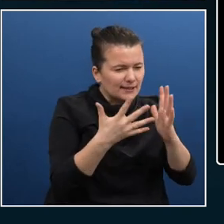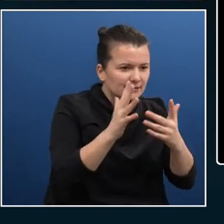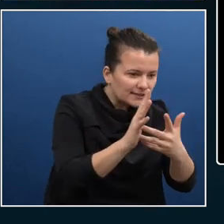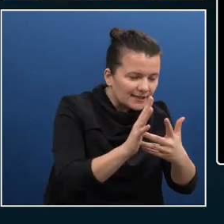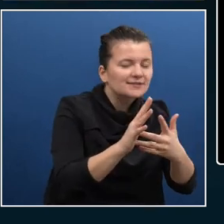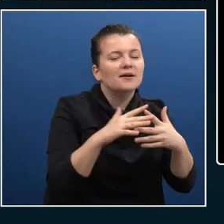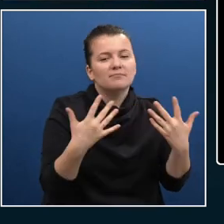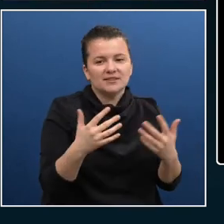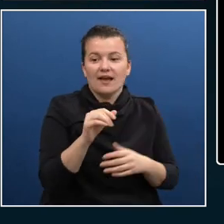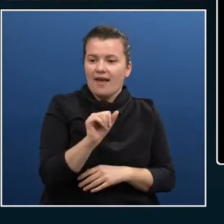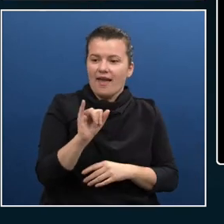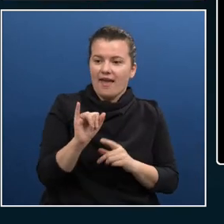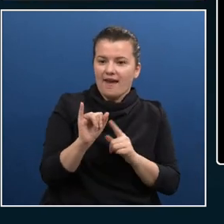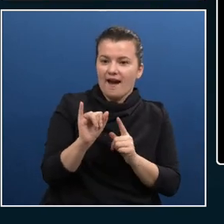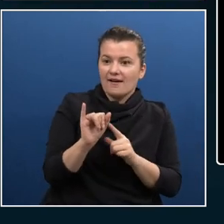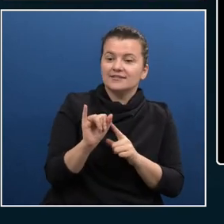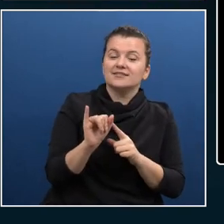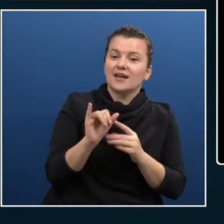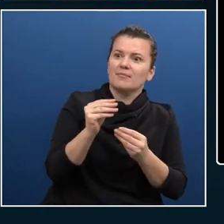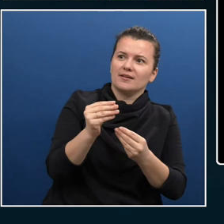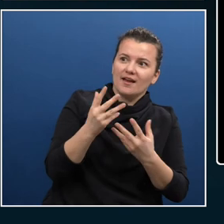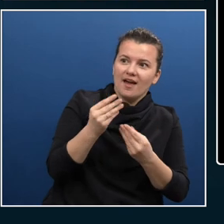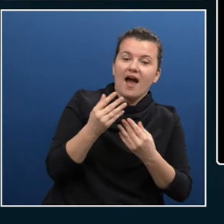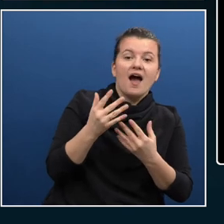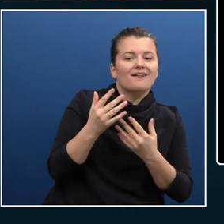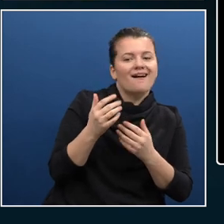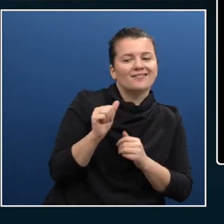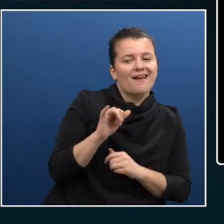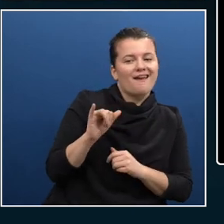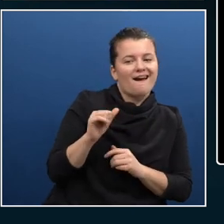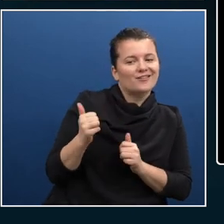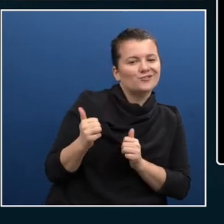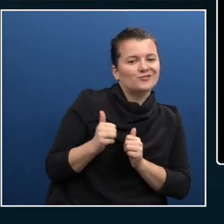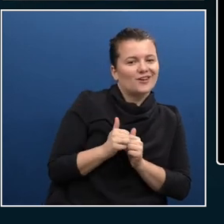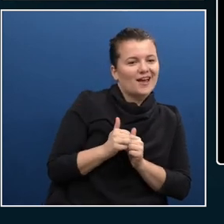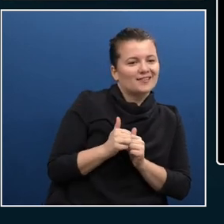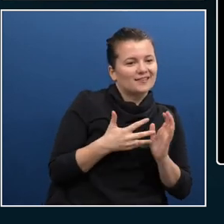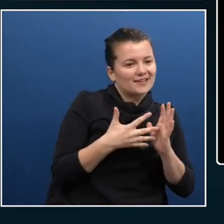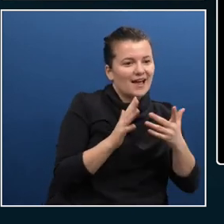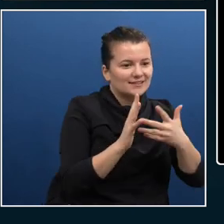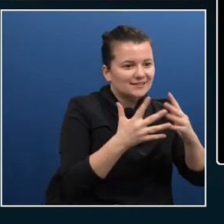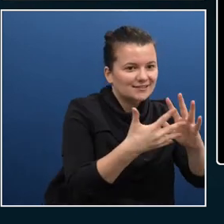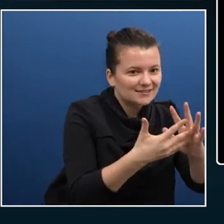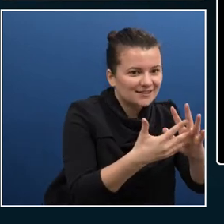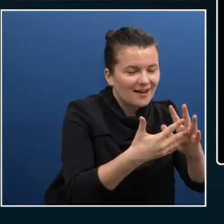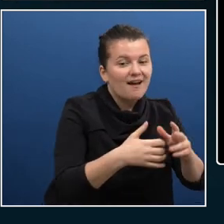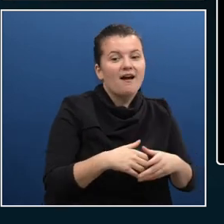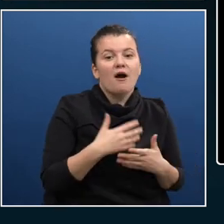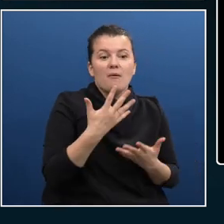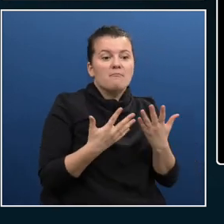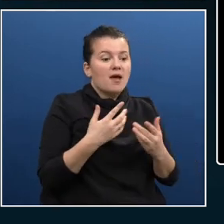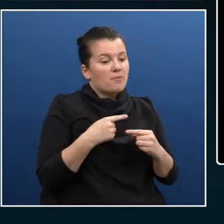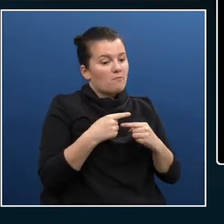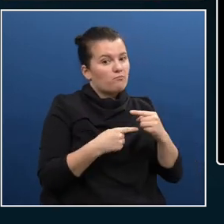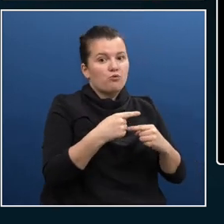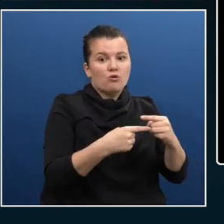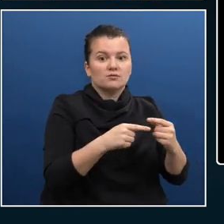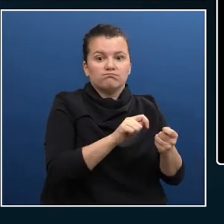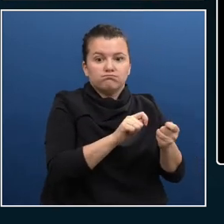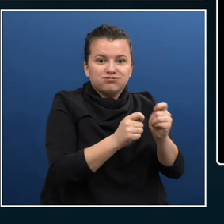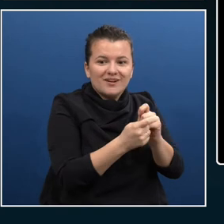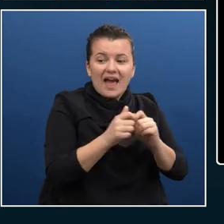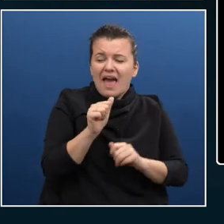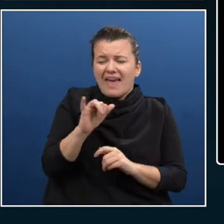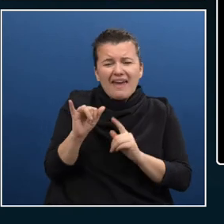is also giving you the ability to test with you and to change the entire process if necessary. Take advantage of AI and